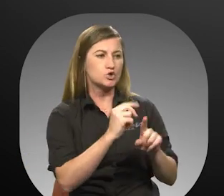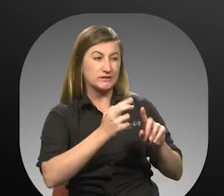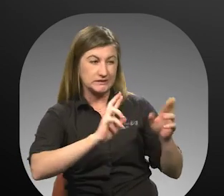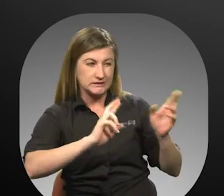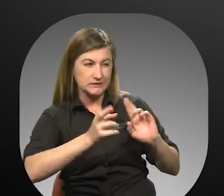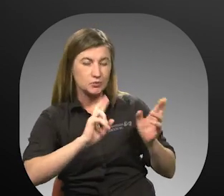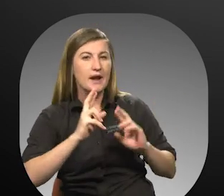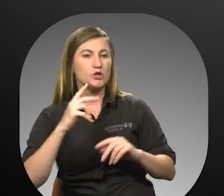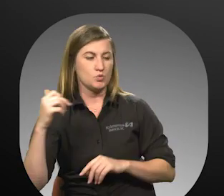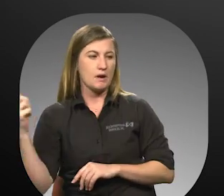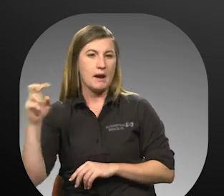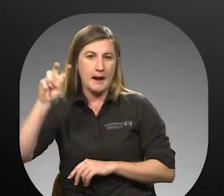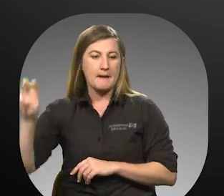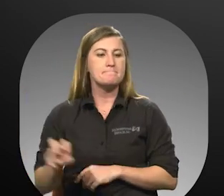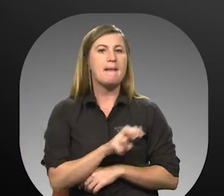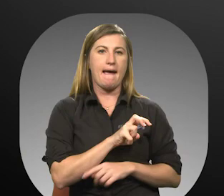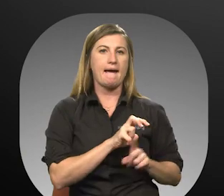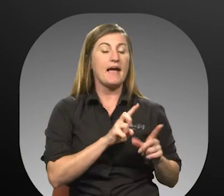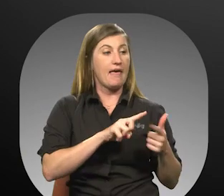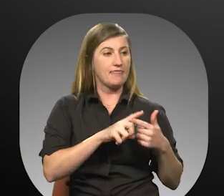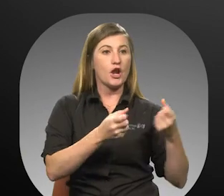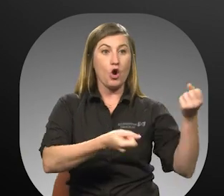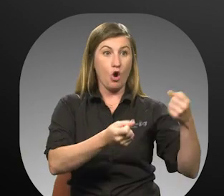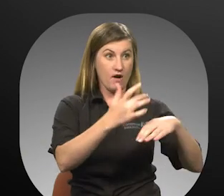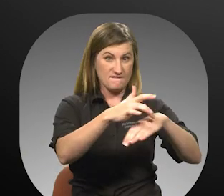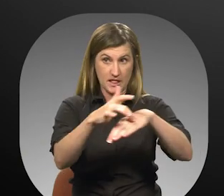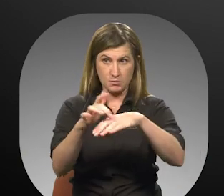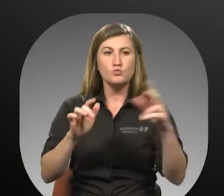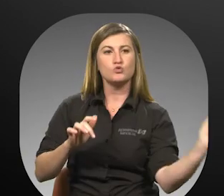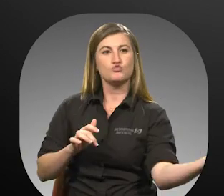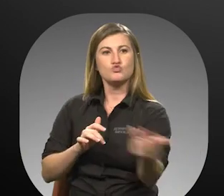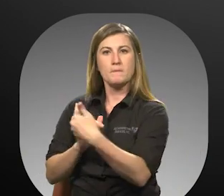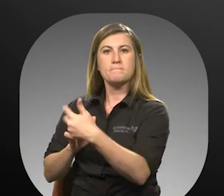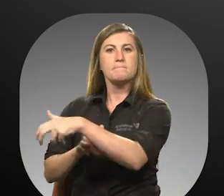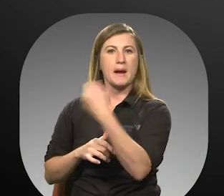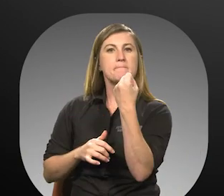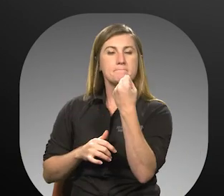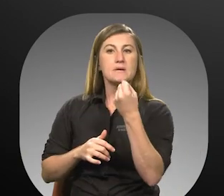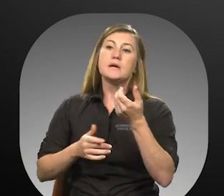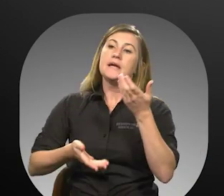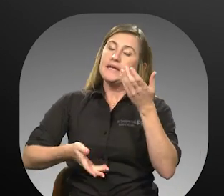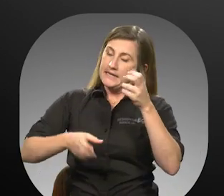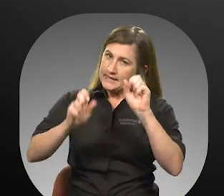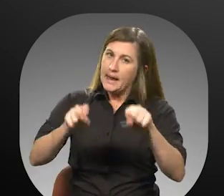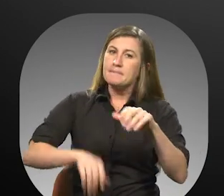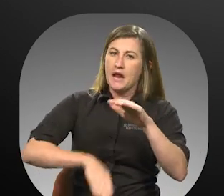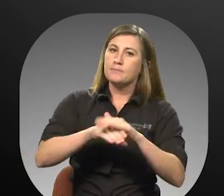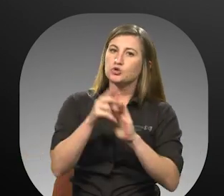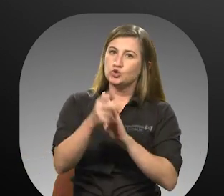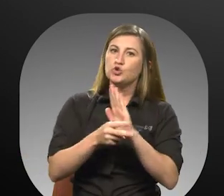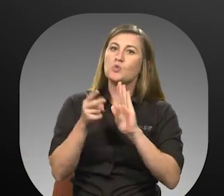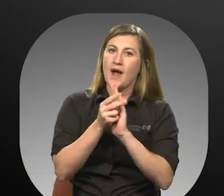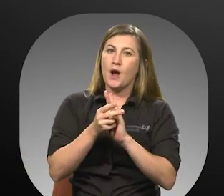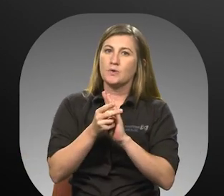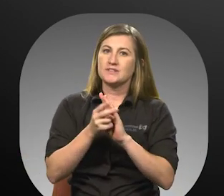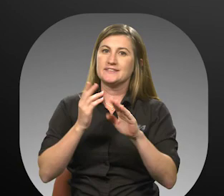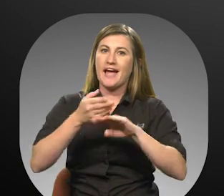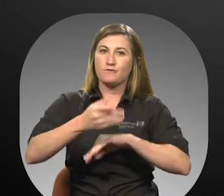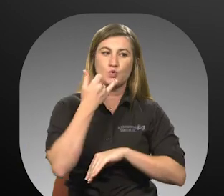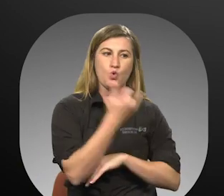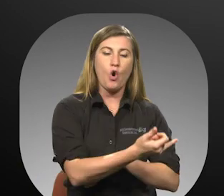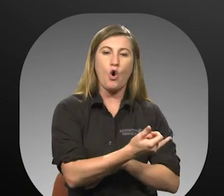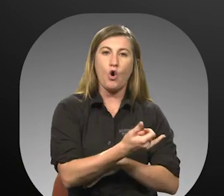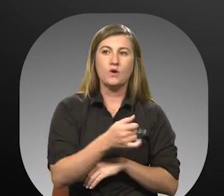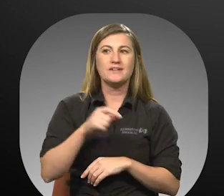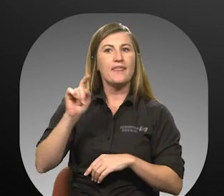and they will be picked up as soon as the vehicle is available, which may be up to two hours from the time of call. This is not intended